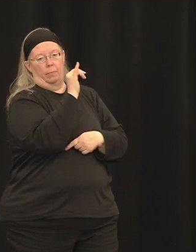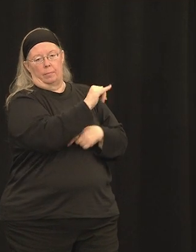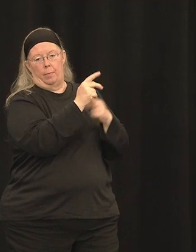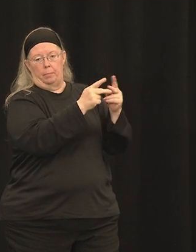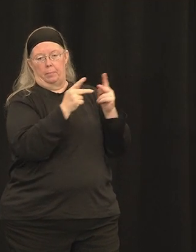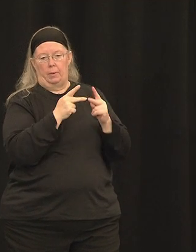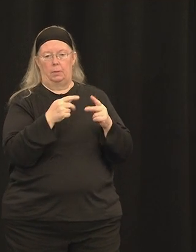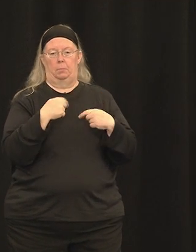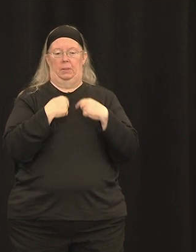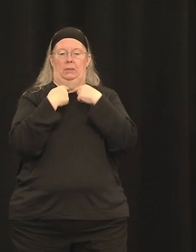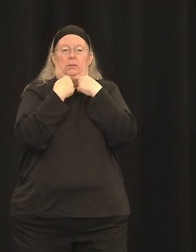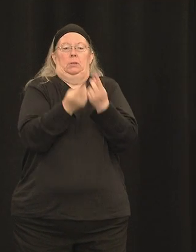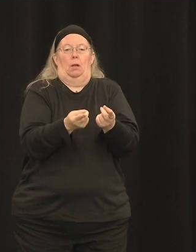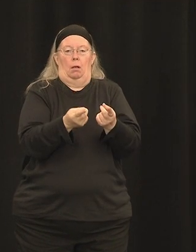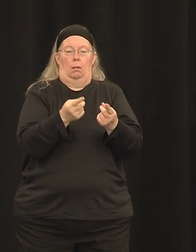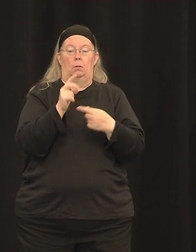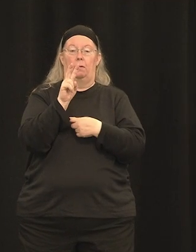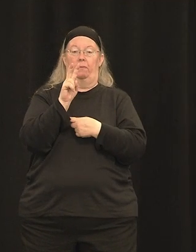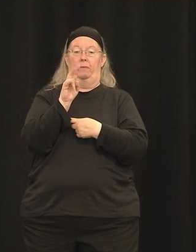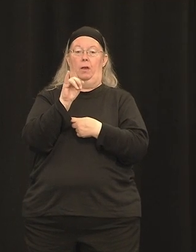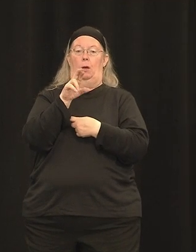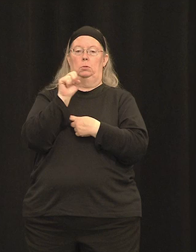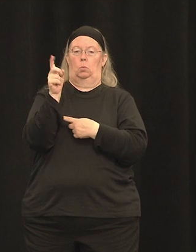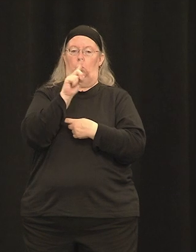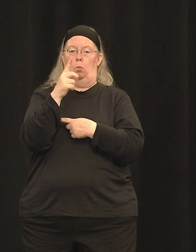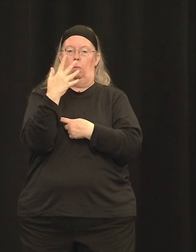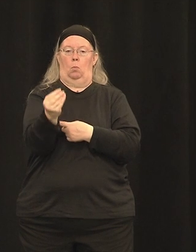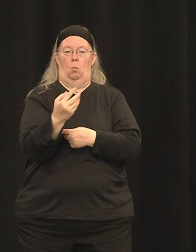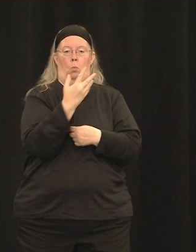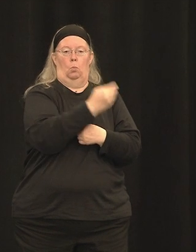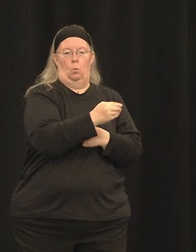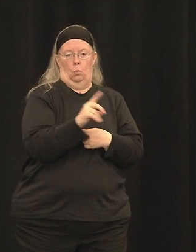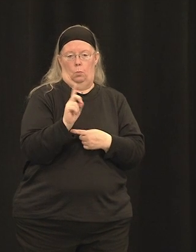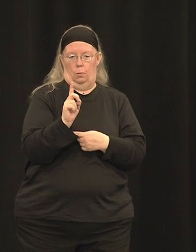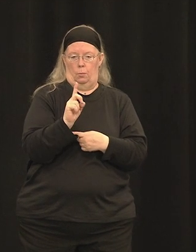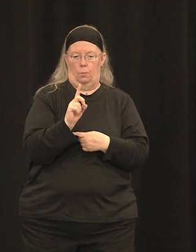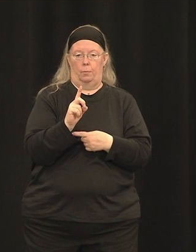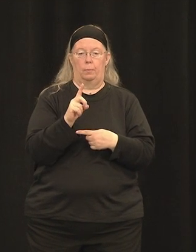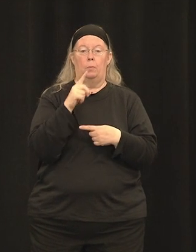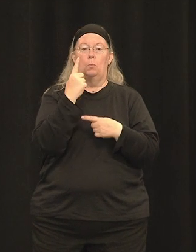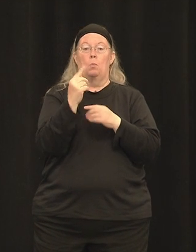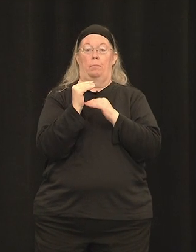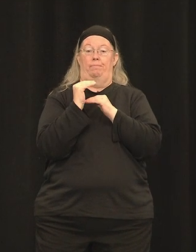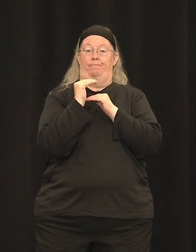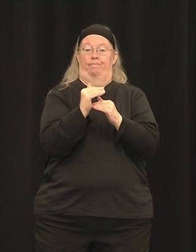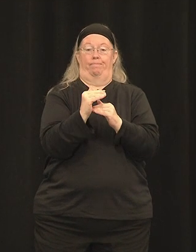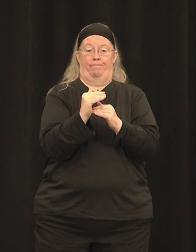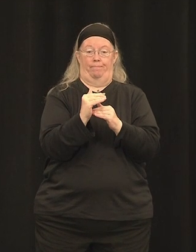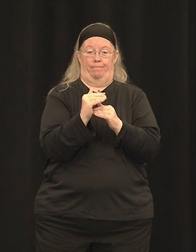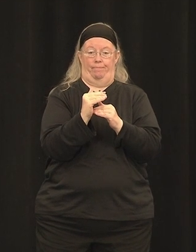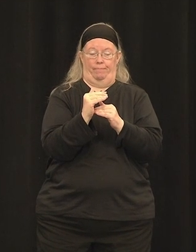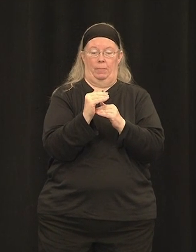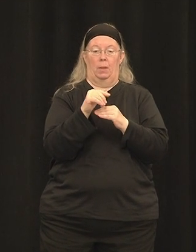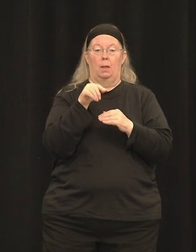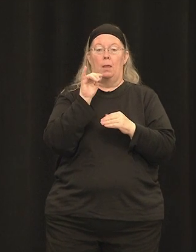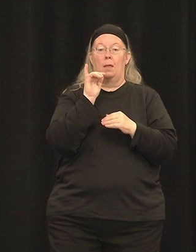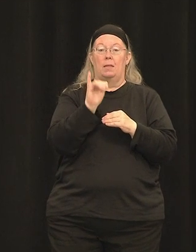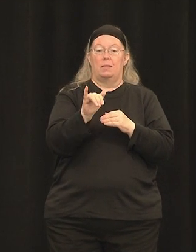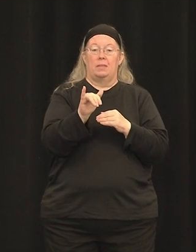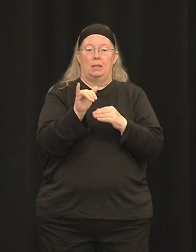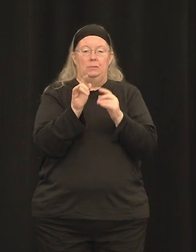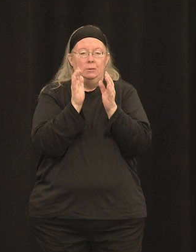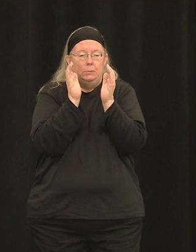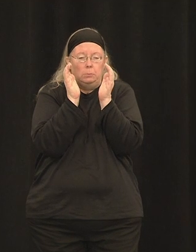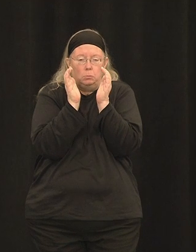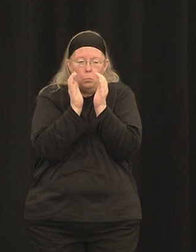One limitation of AAV, though, is that it's relatively small. It's a tiny little virus. It's only about 24 nanometers wide.